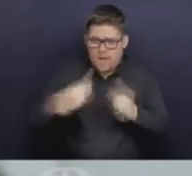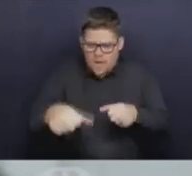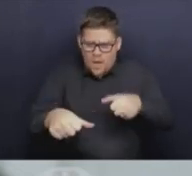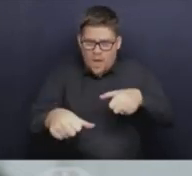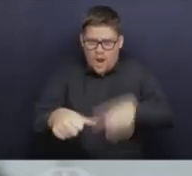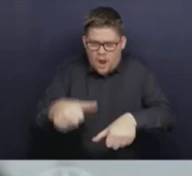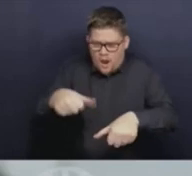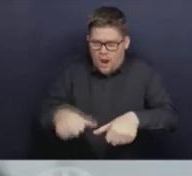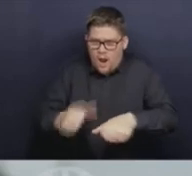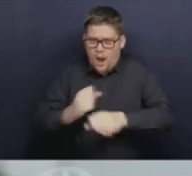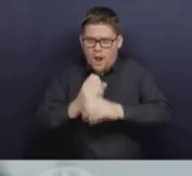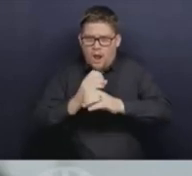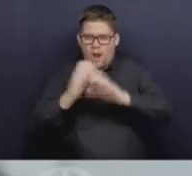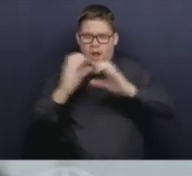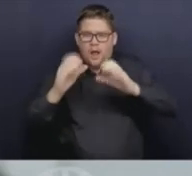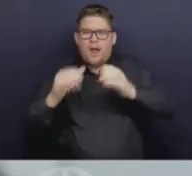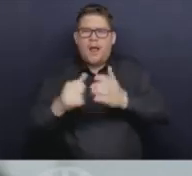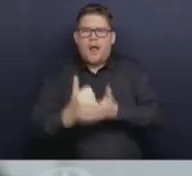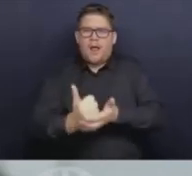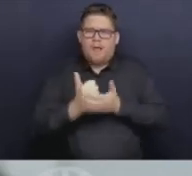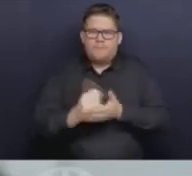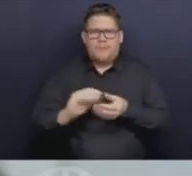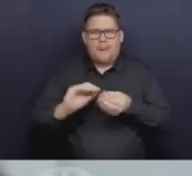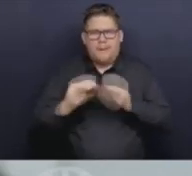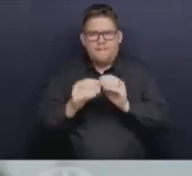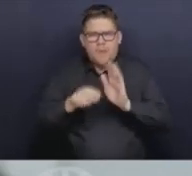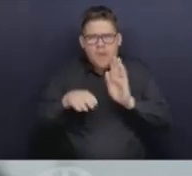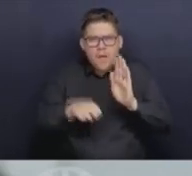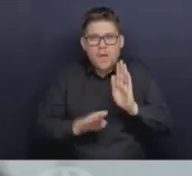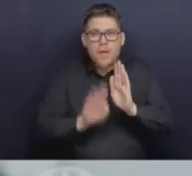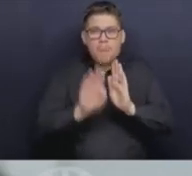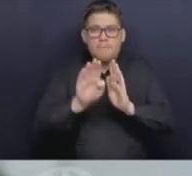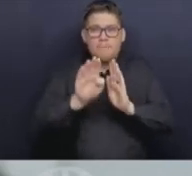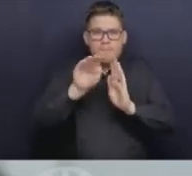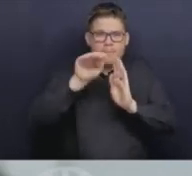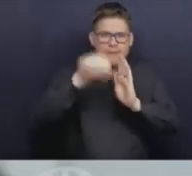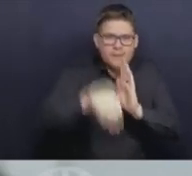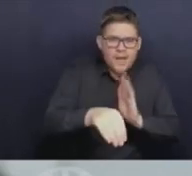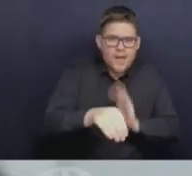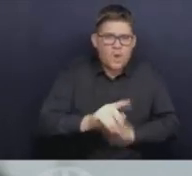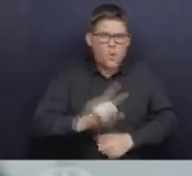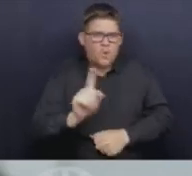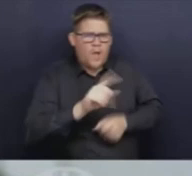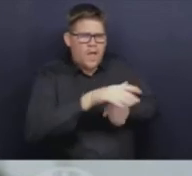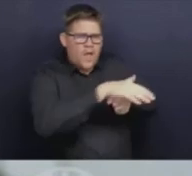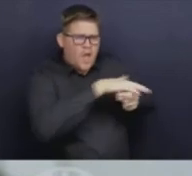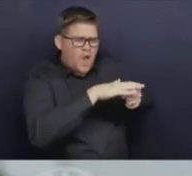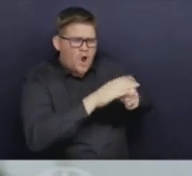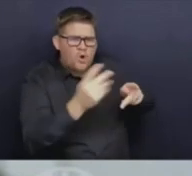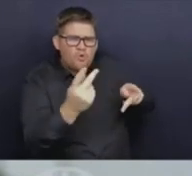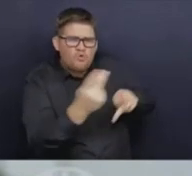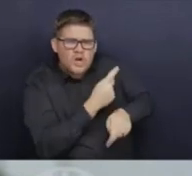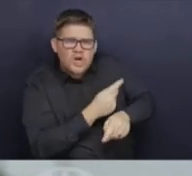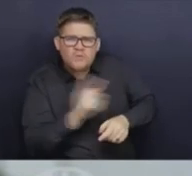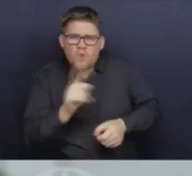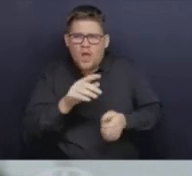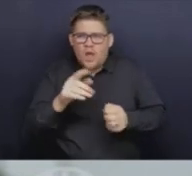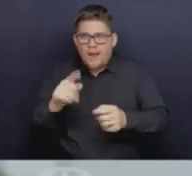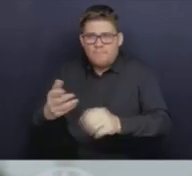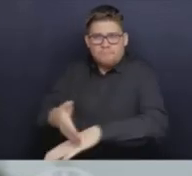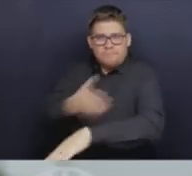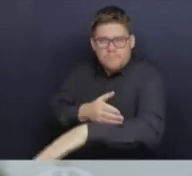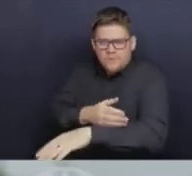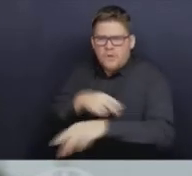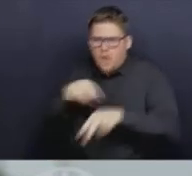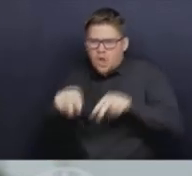or down? Where are we seeing the pressure points in certain parts of the provinces? What are we seeing with different things? So I'm going to talk a little bit